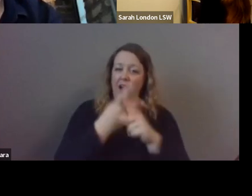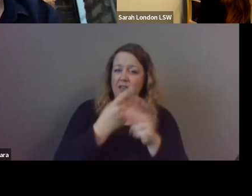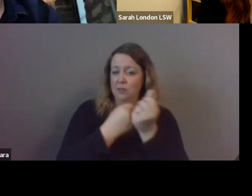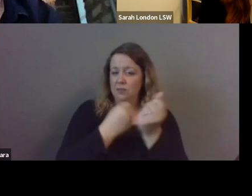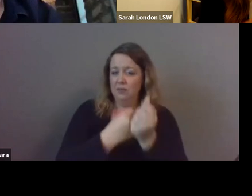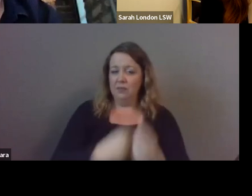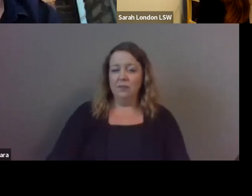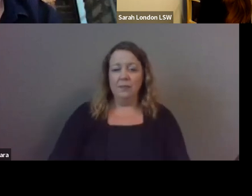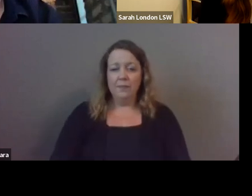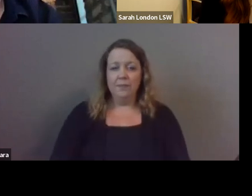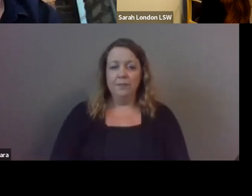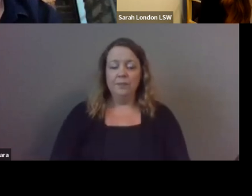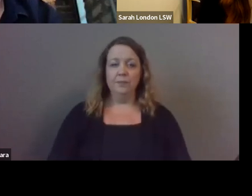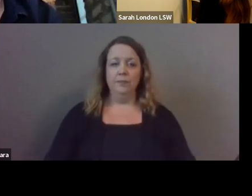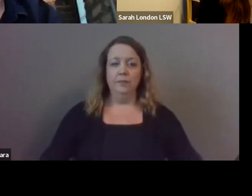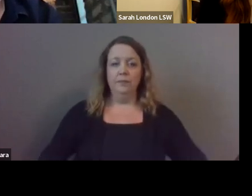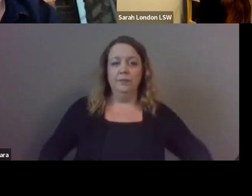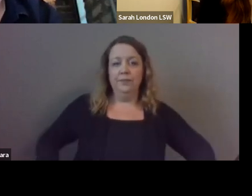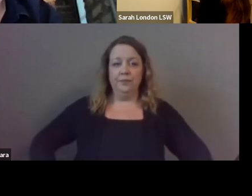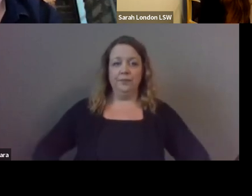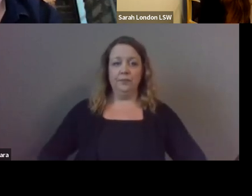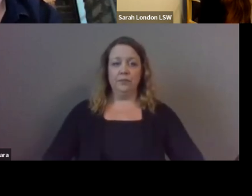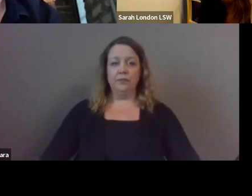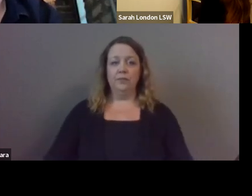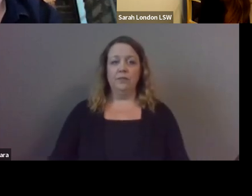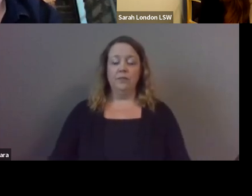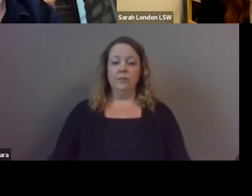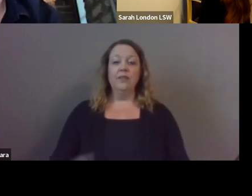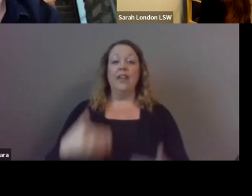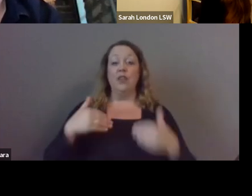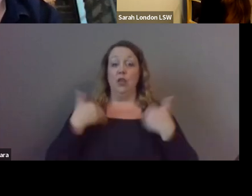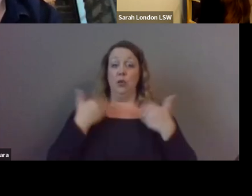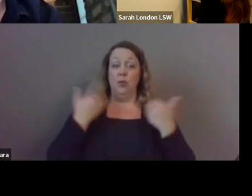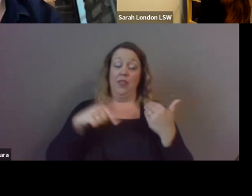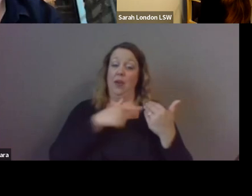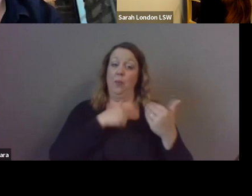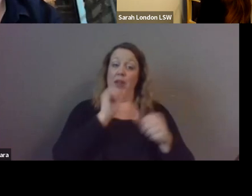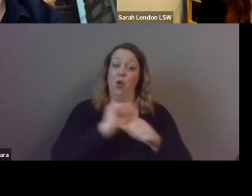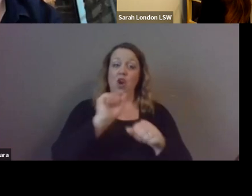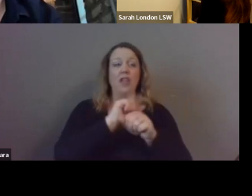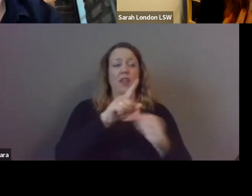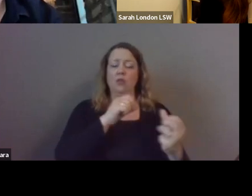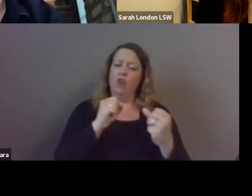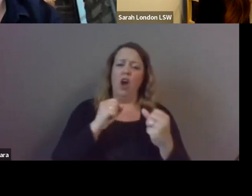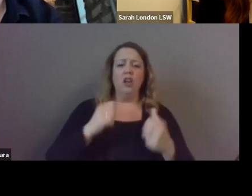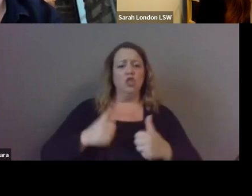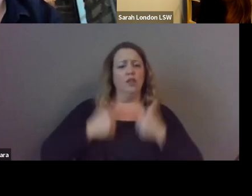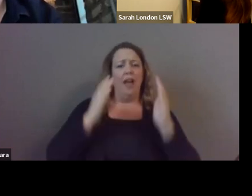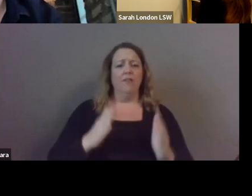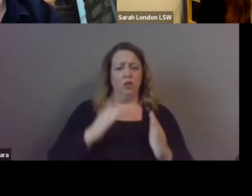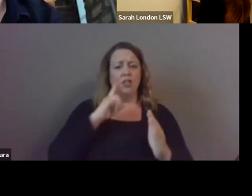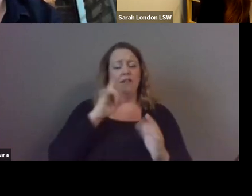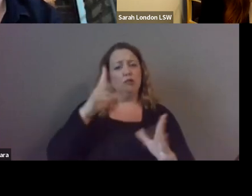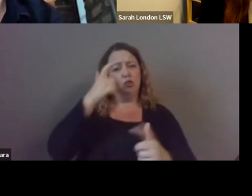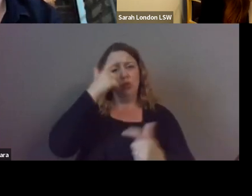um the youth that we have the privilege to work with um and serve are strong survivors of trauma um and we're here to support their